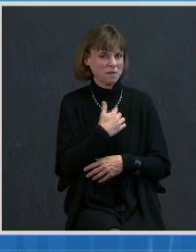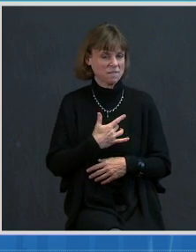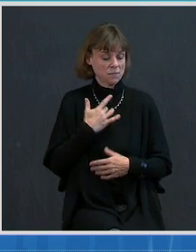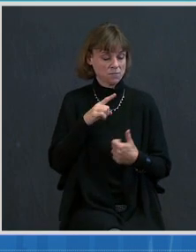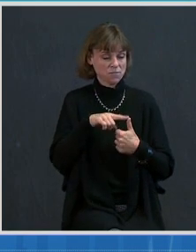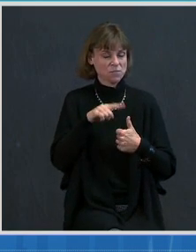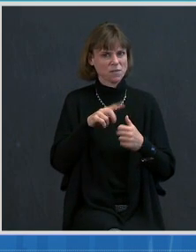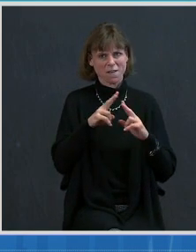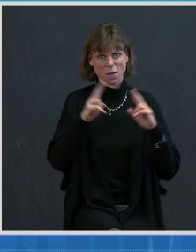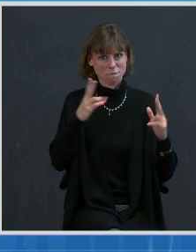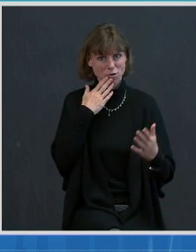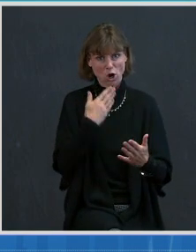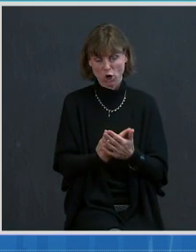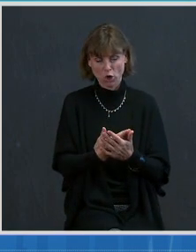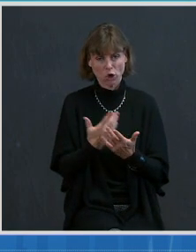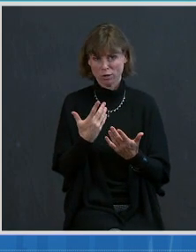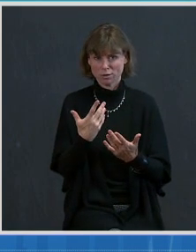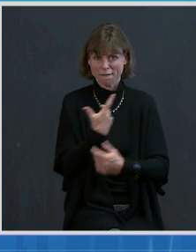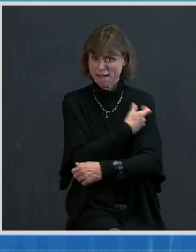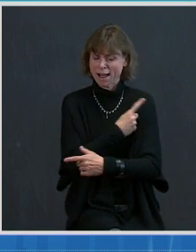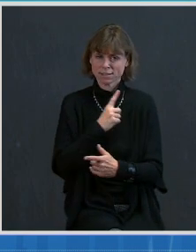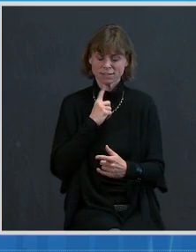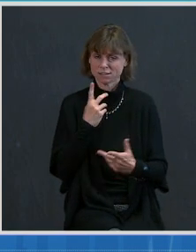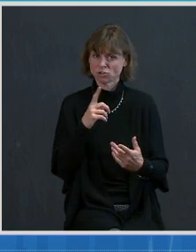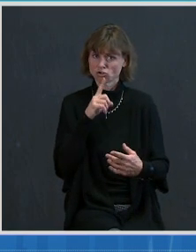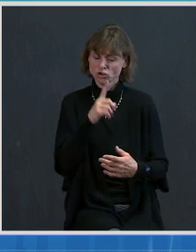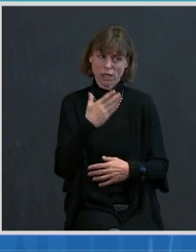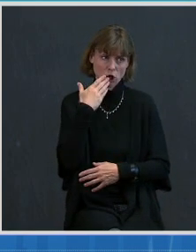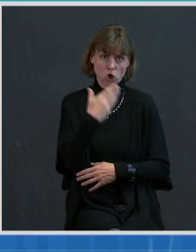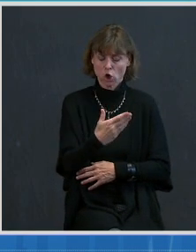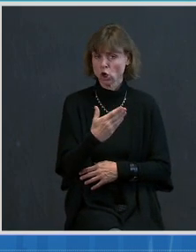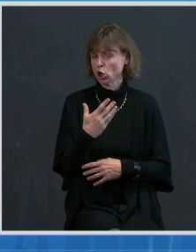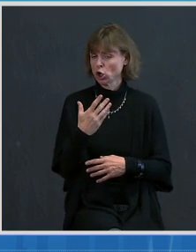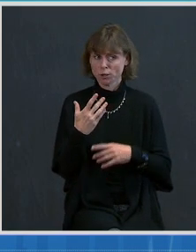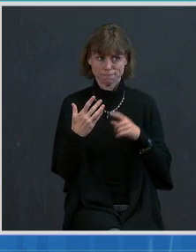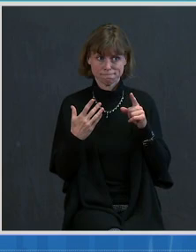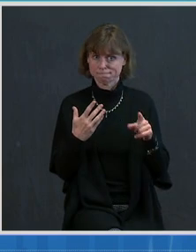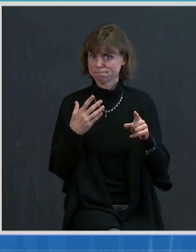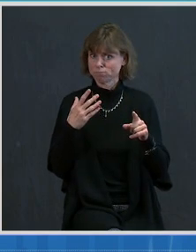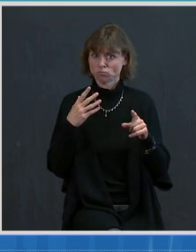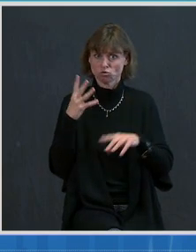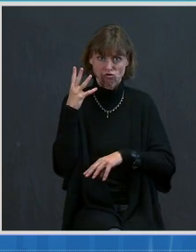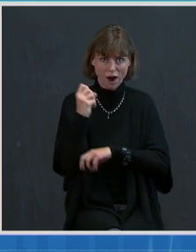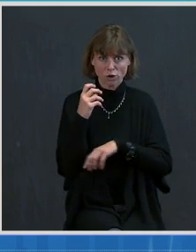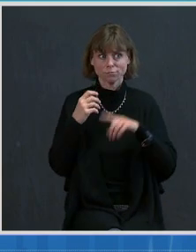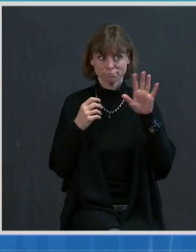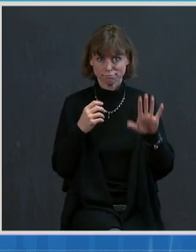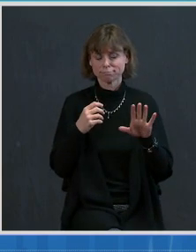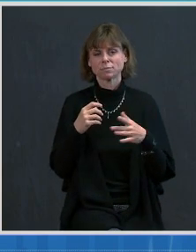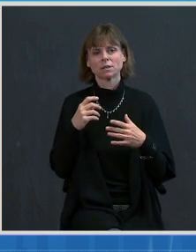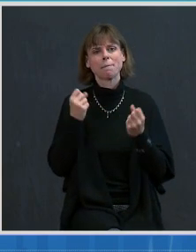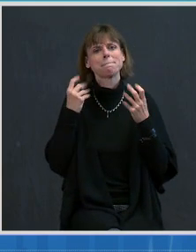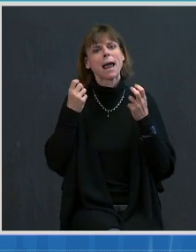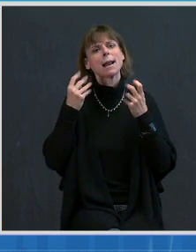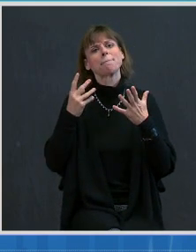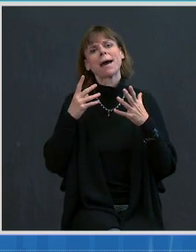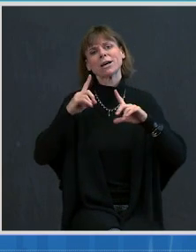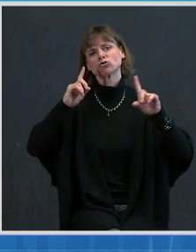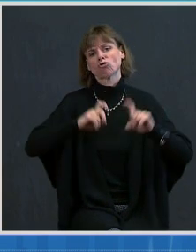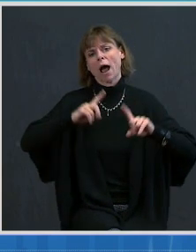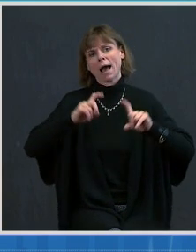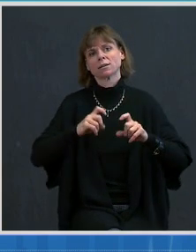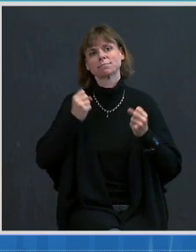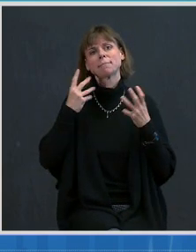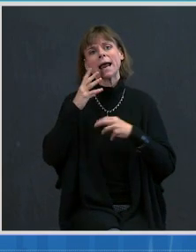an incredible track record, large clinical trials, years, as Dr. Fauci has indicated, of research into them.